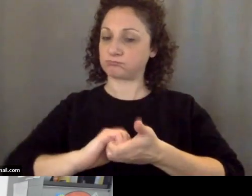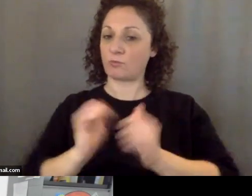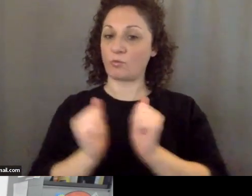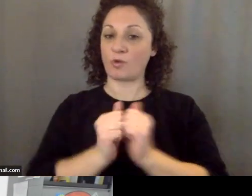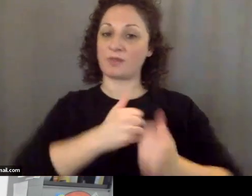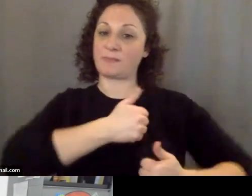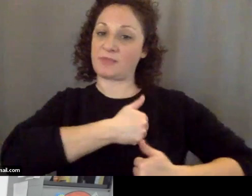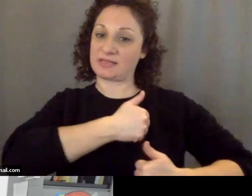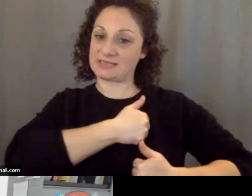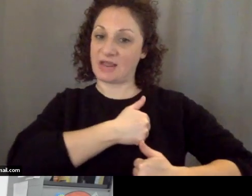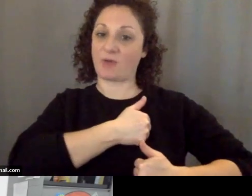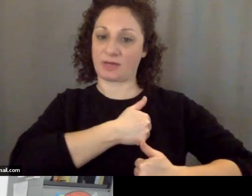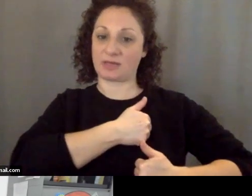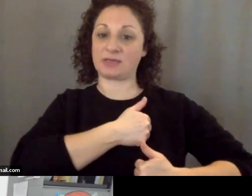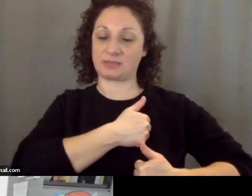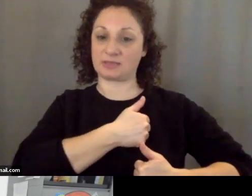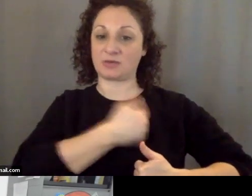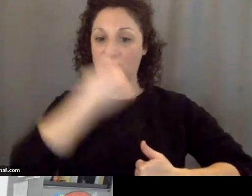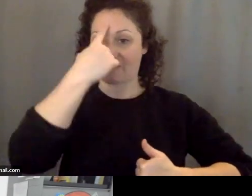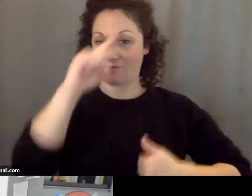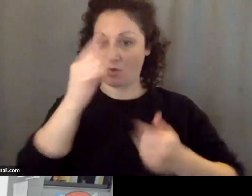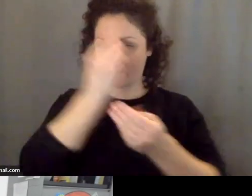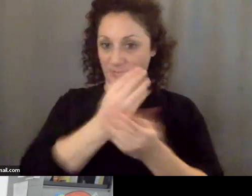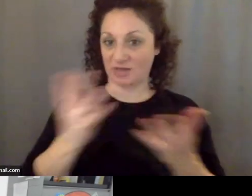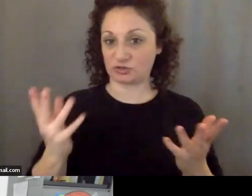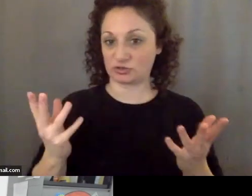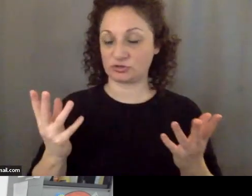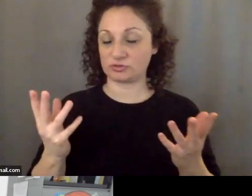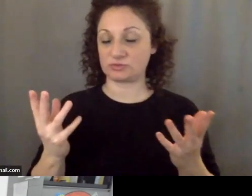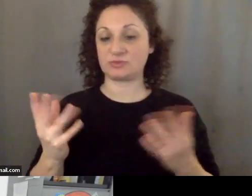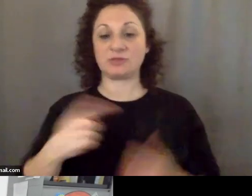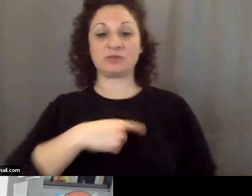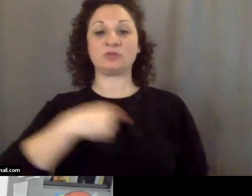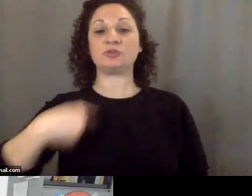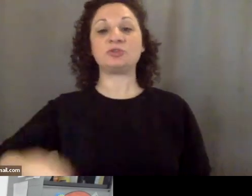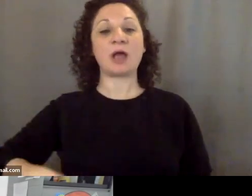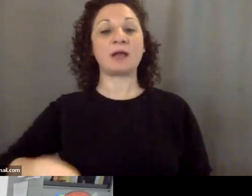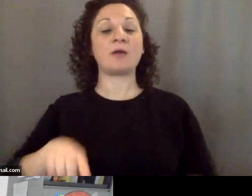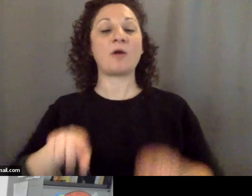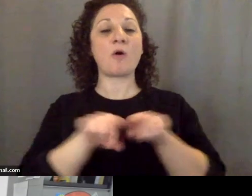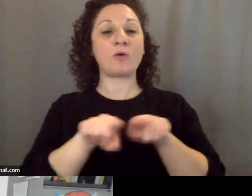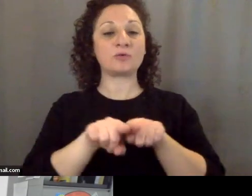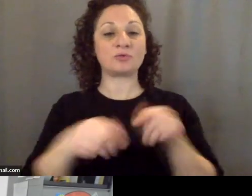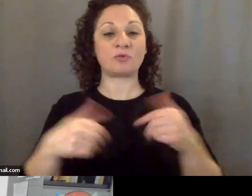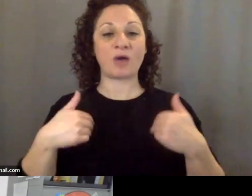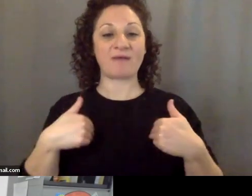pleas for information. China has also what they call